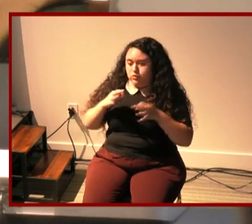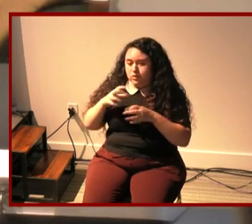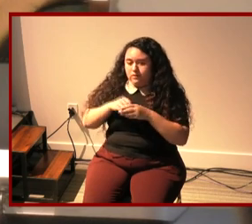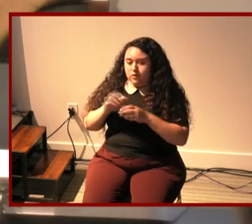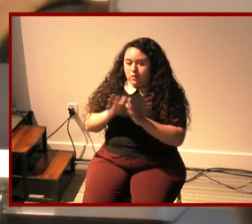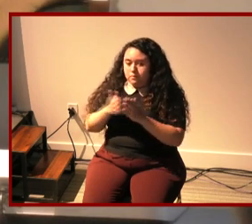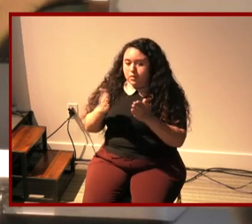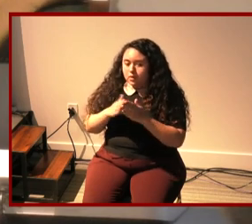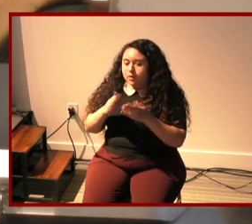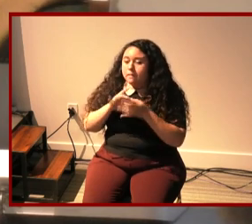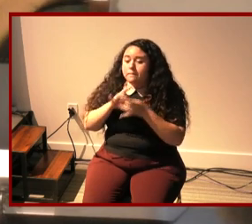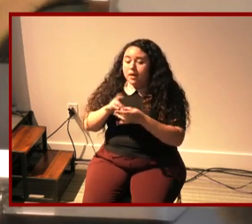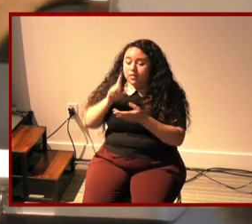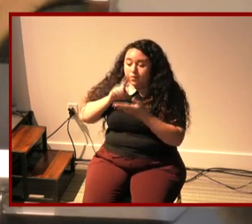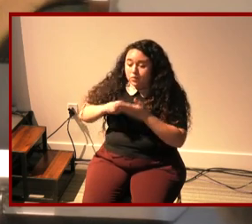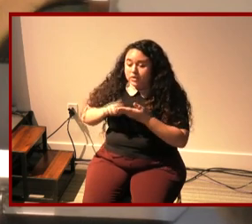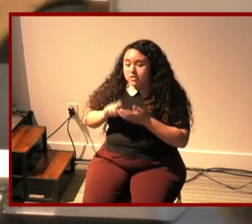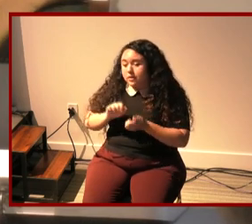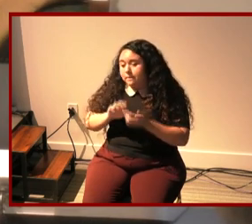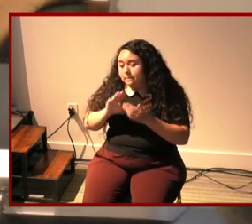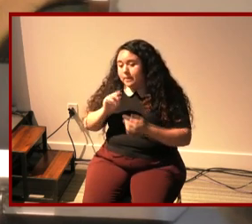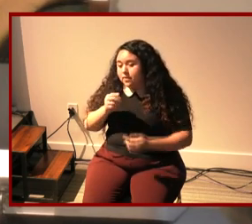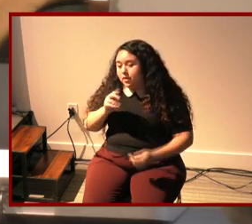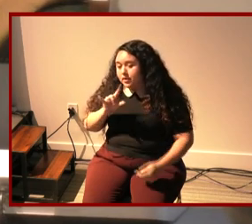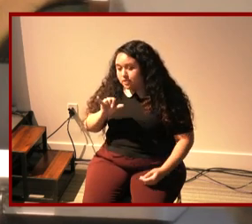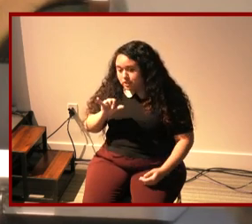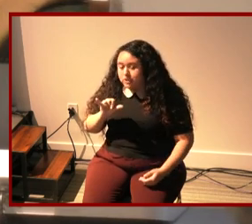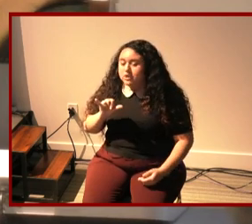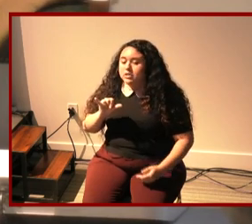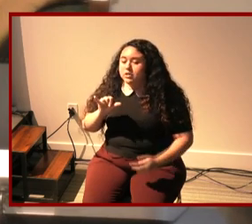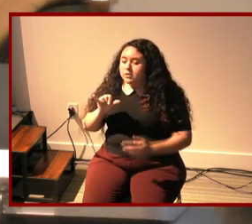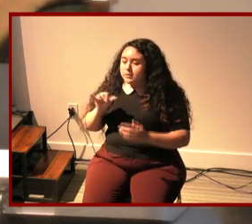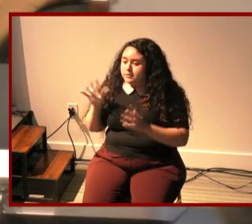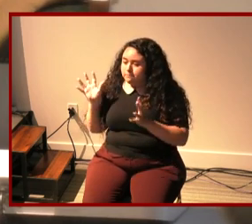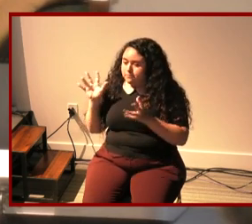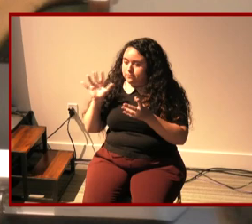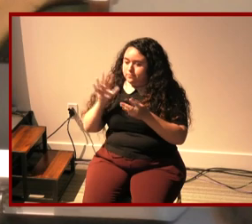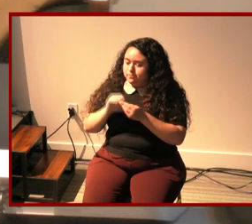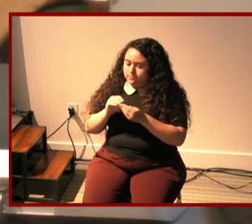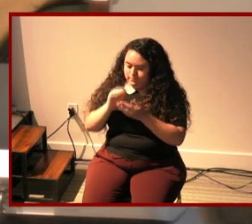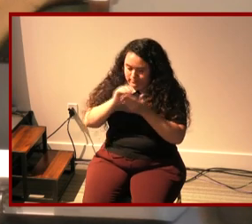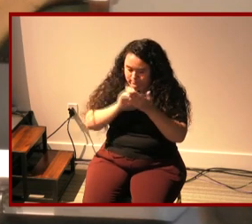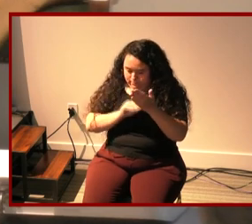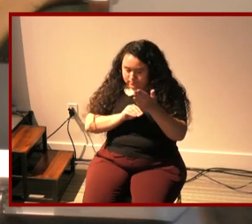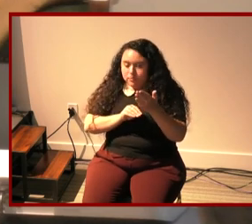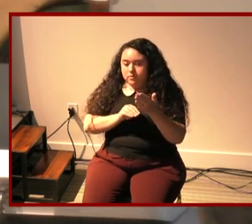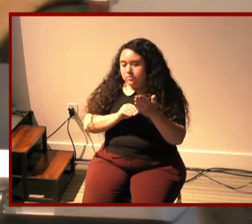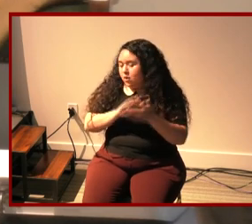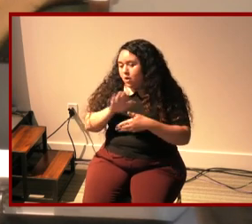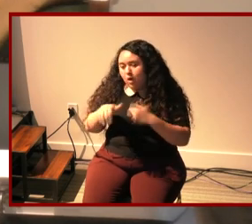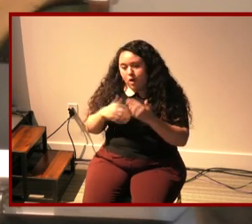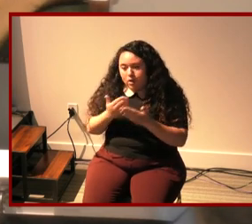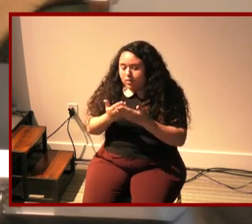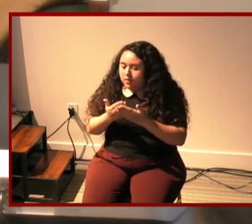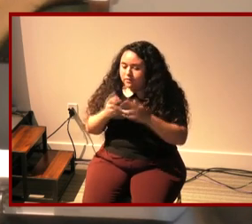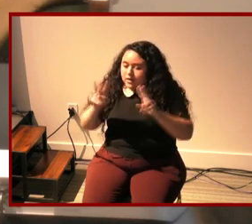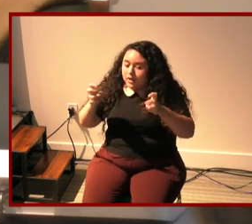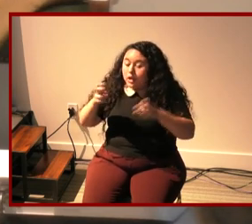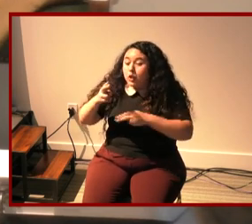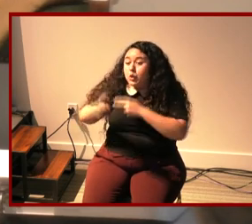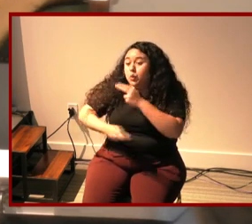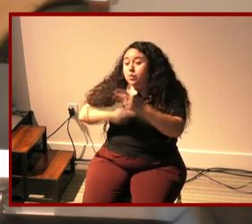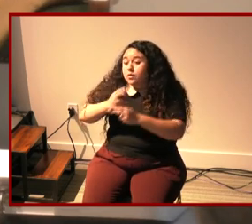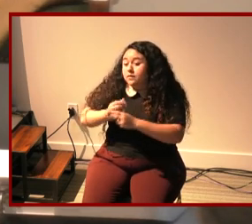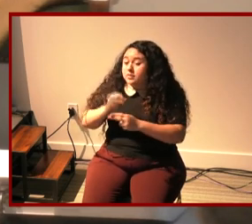of your research methodology in compiling the universe of memoirs you analyzed as a parent of an adult with developmental